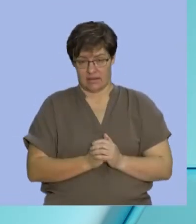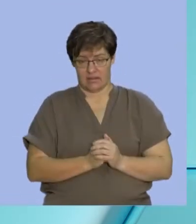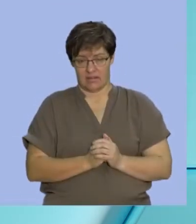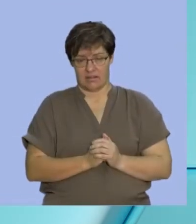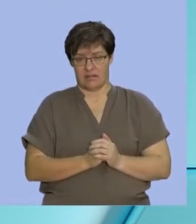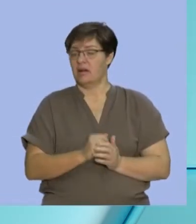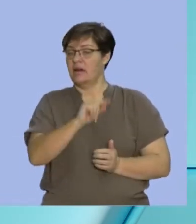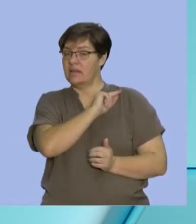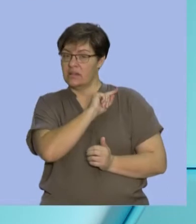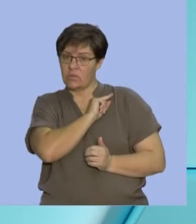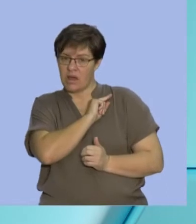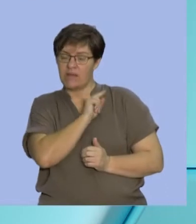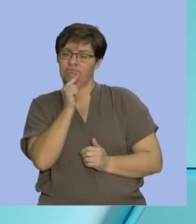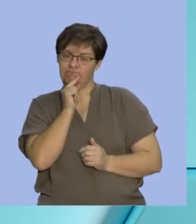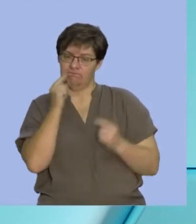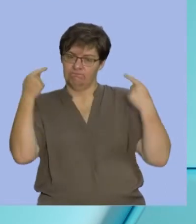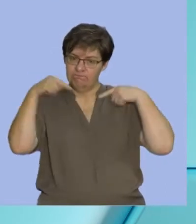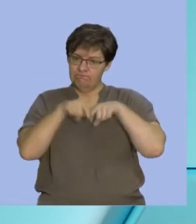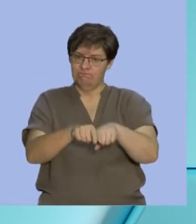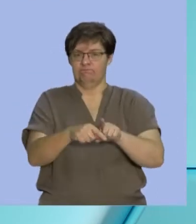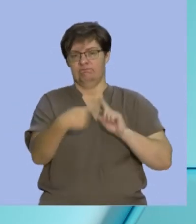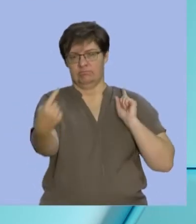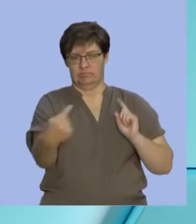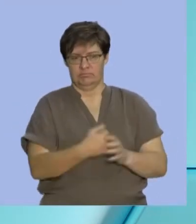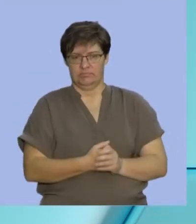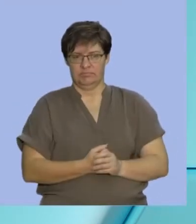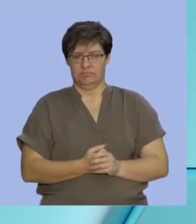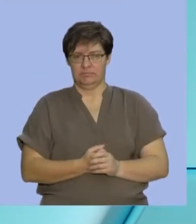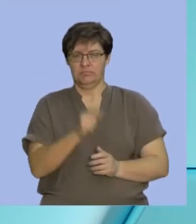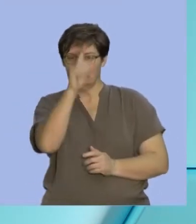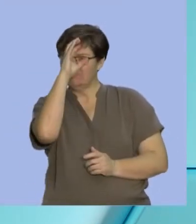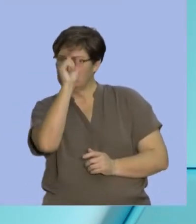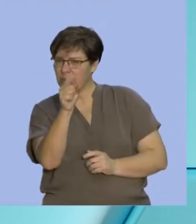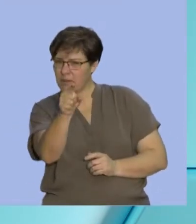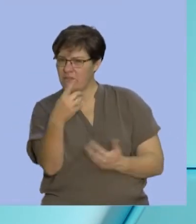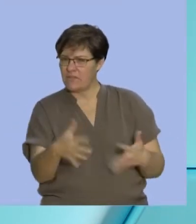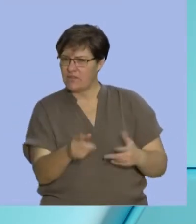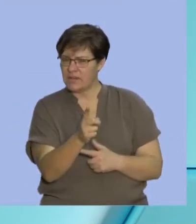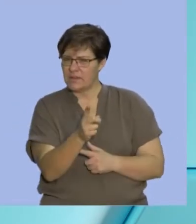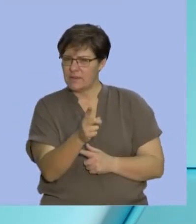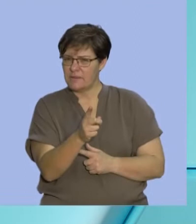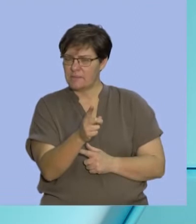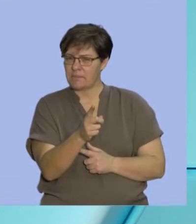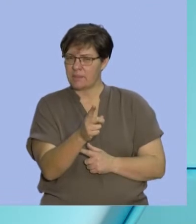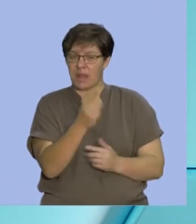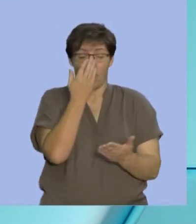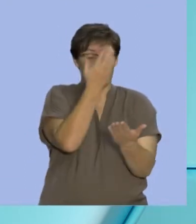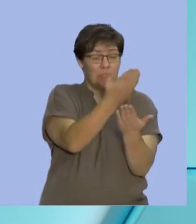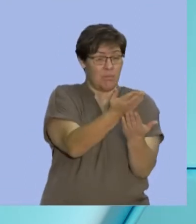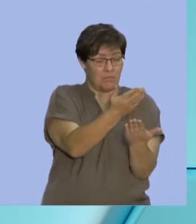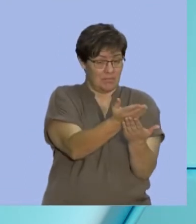we say these are mutually exclusive. Do you remember how we calculate the probability